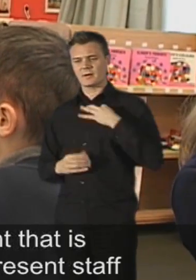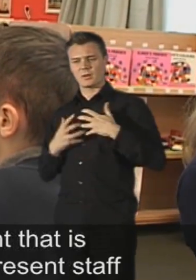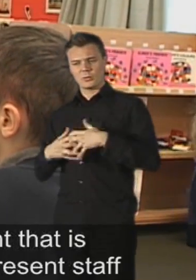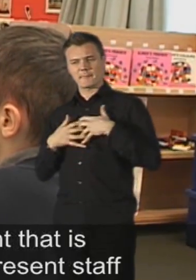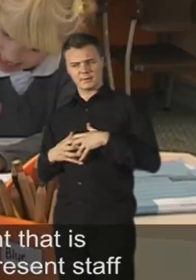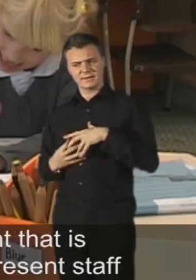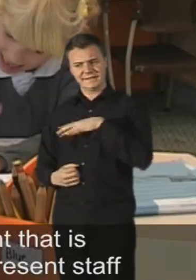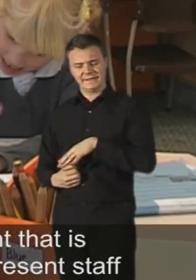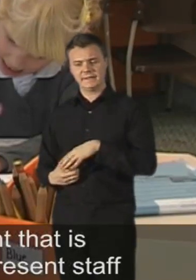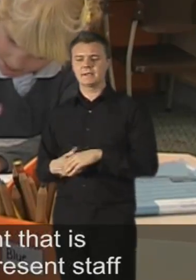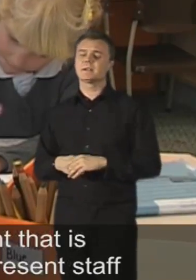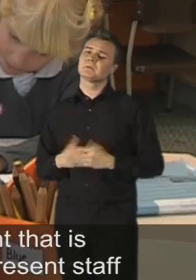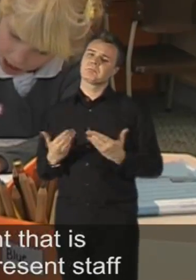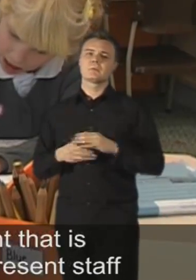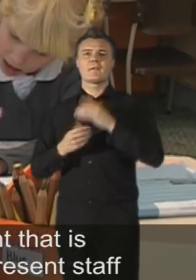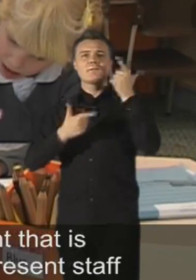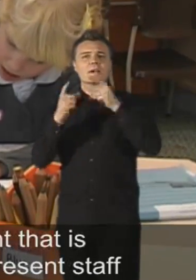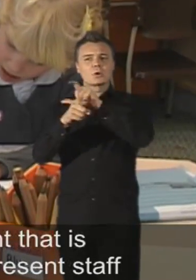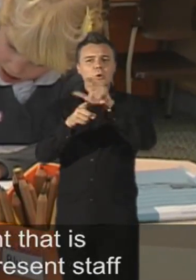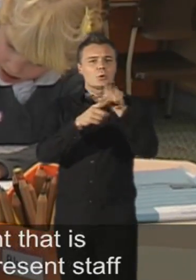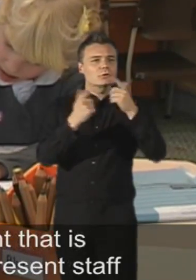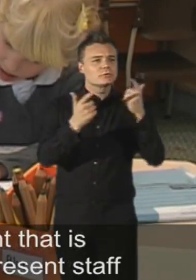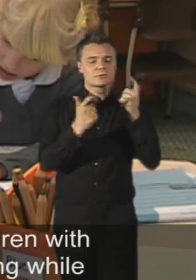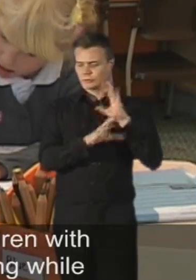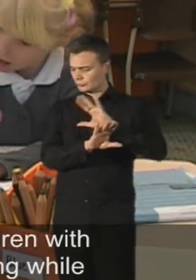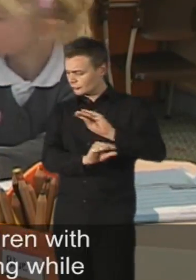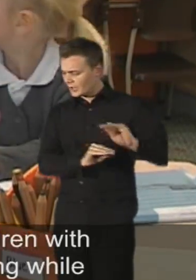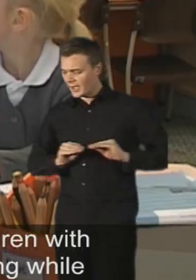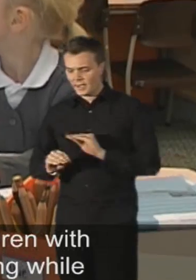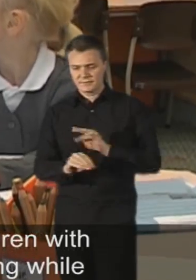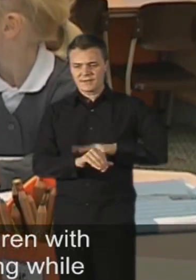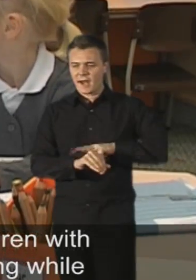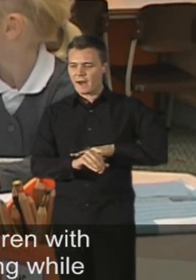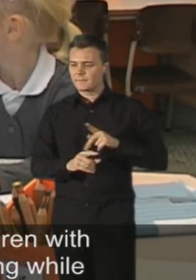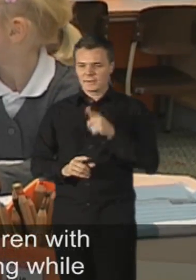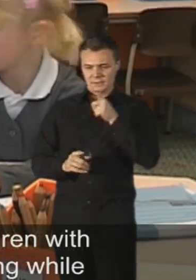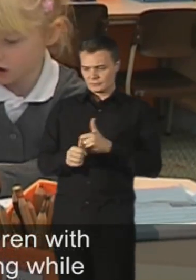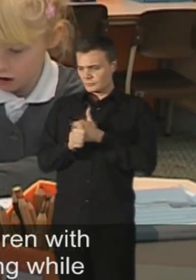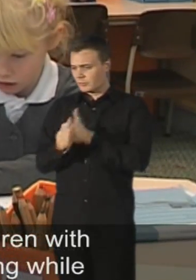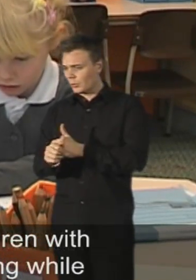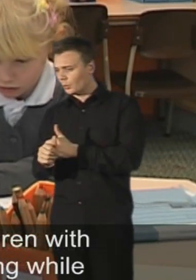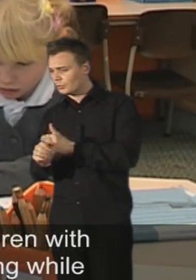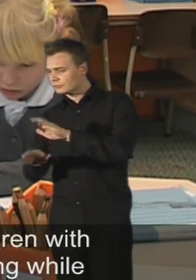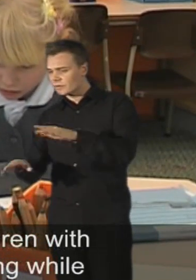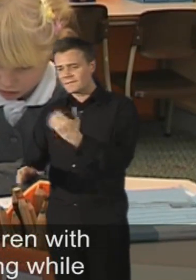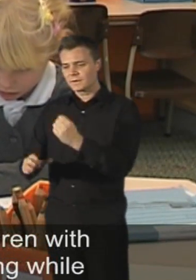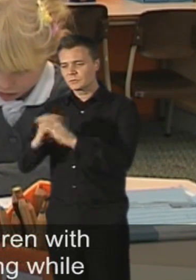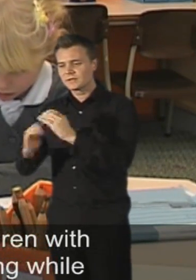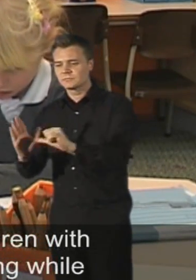necessary, finding courses for a present staff so that they're able to support children with communication difficulties,